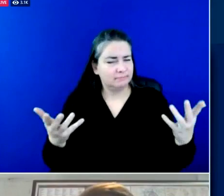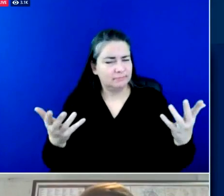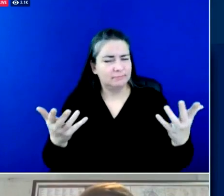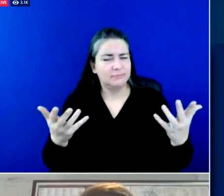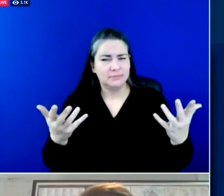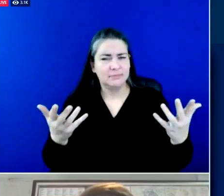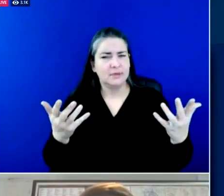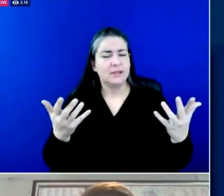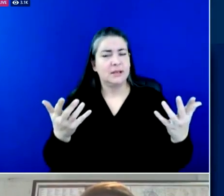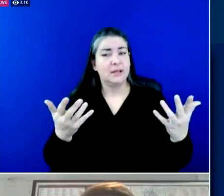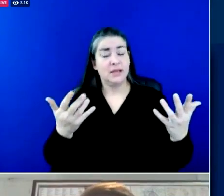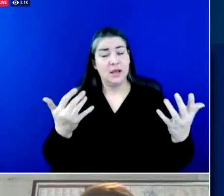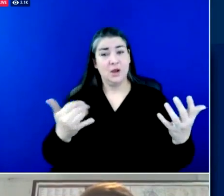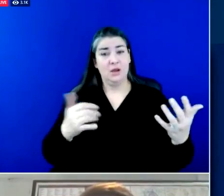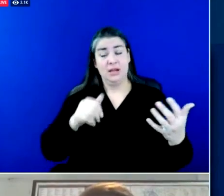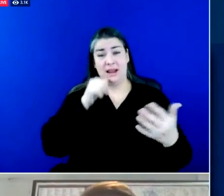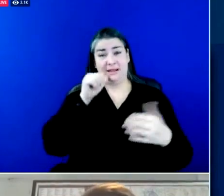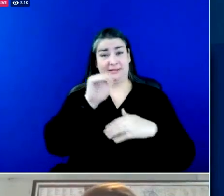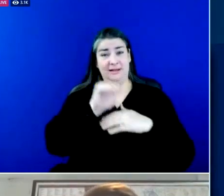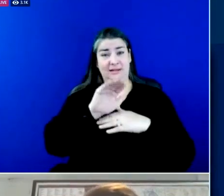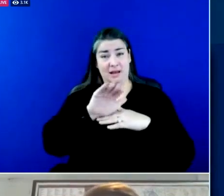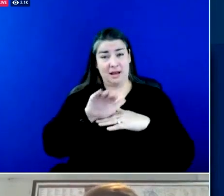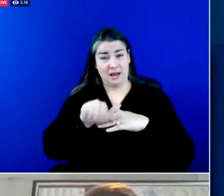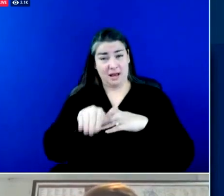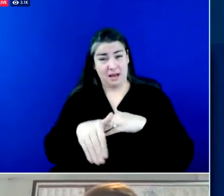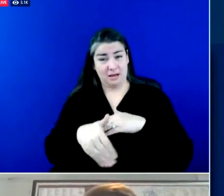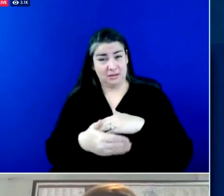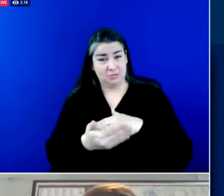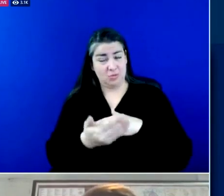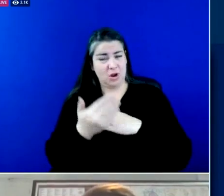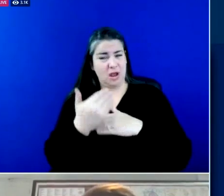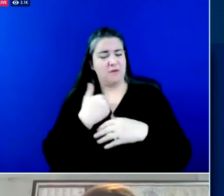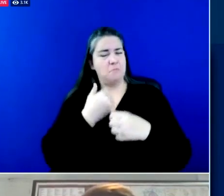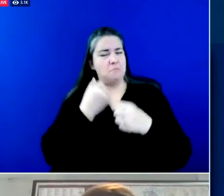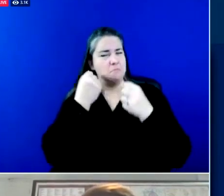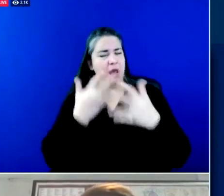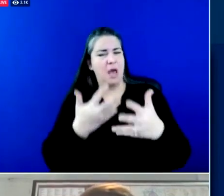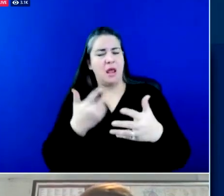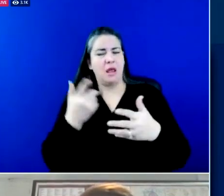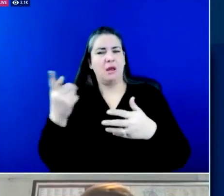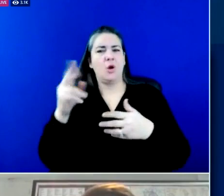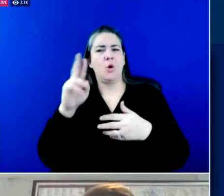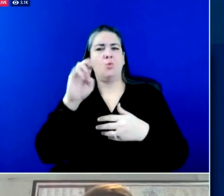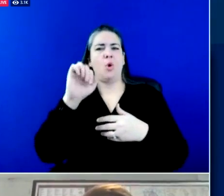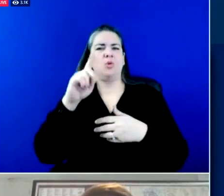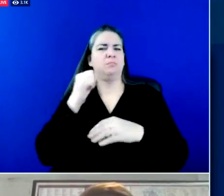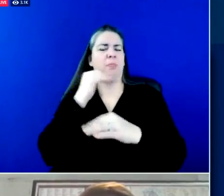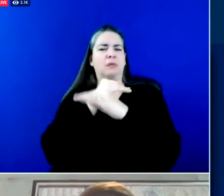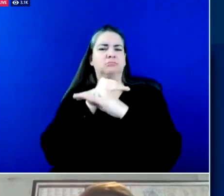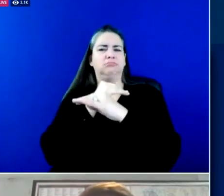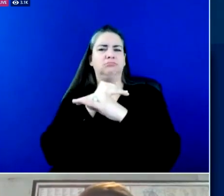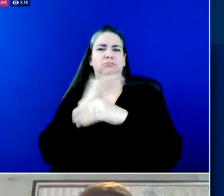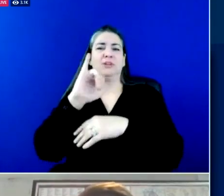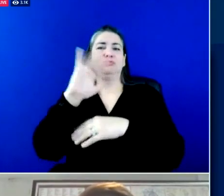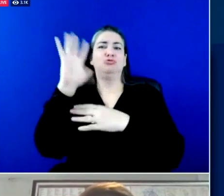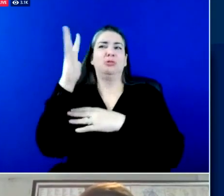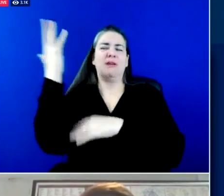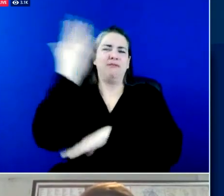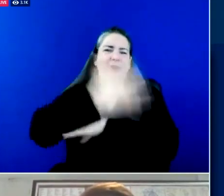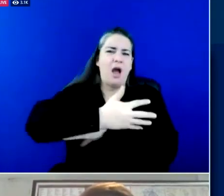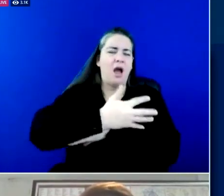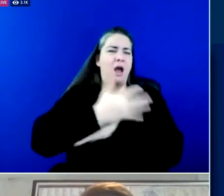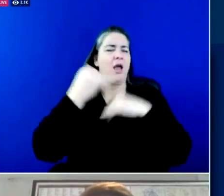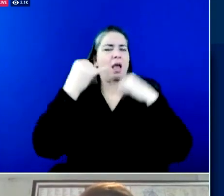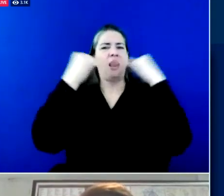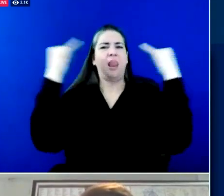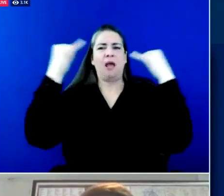morning we've had numerous reports of blocked roadways both from downed trees or power lines and from stranded